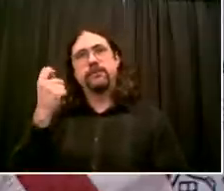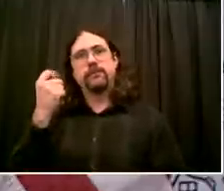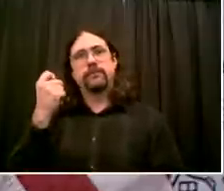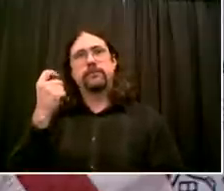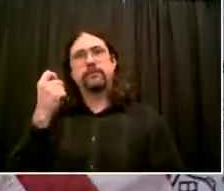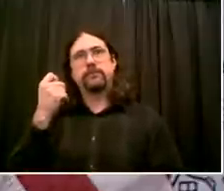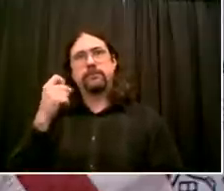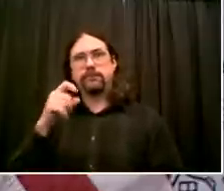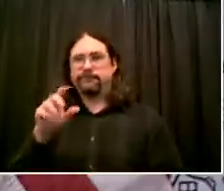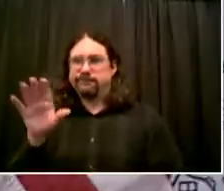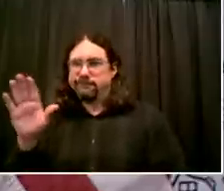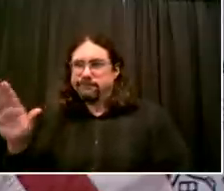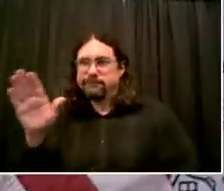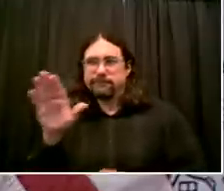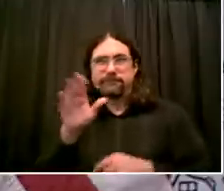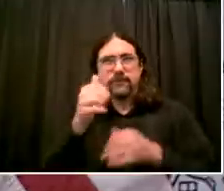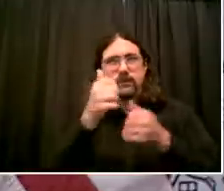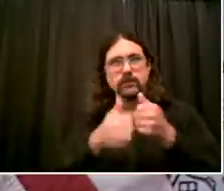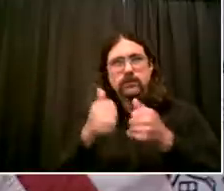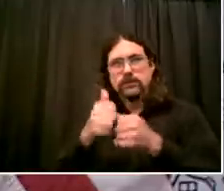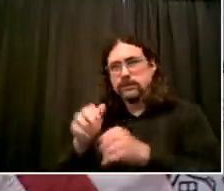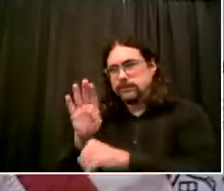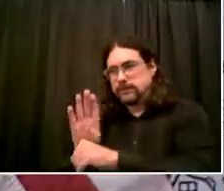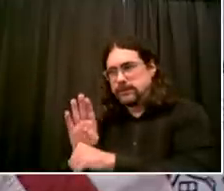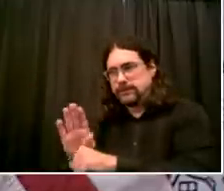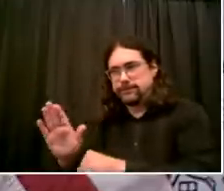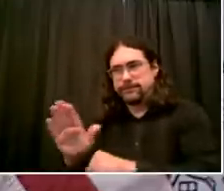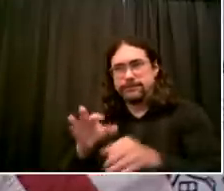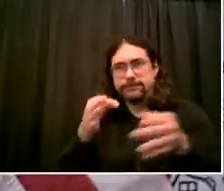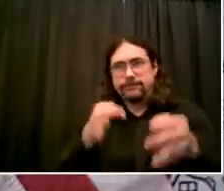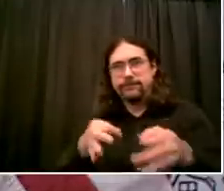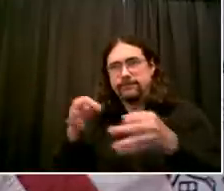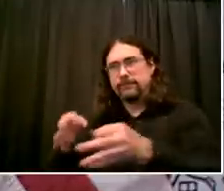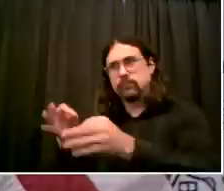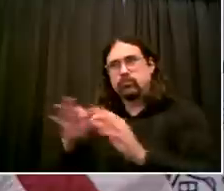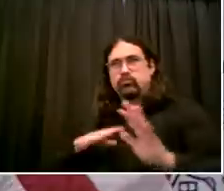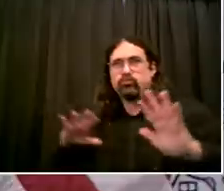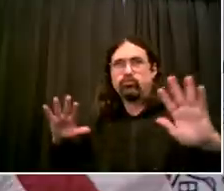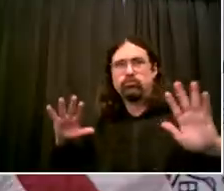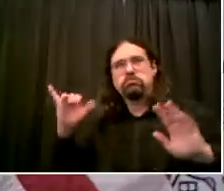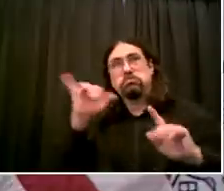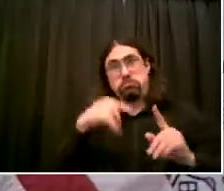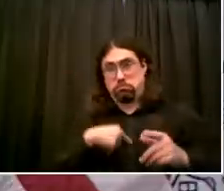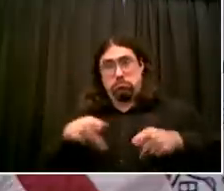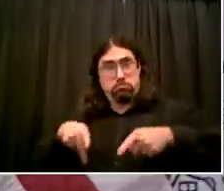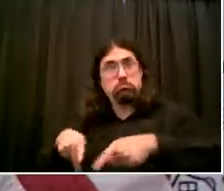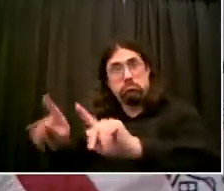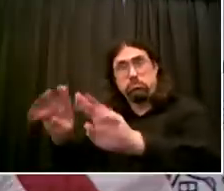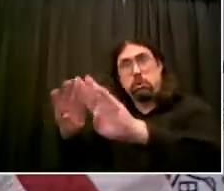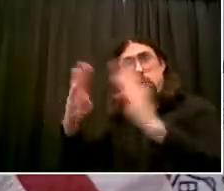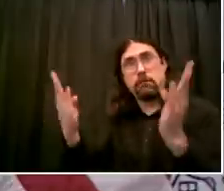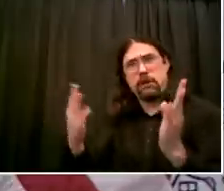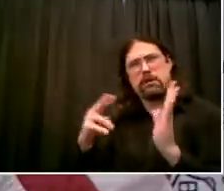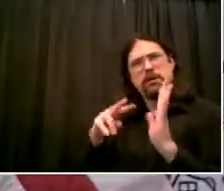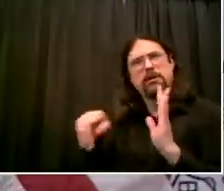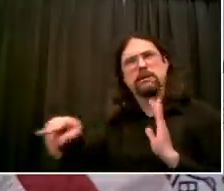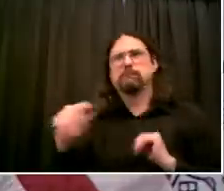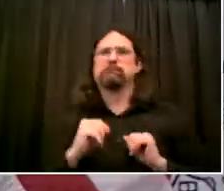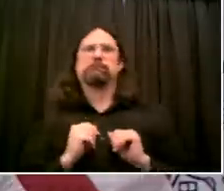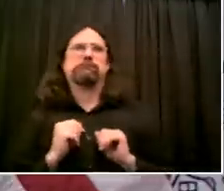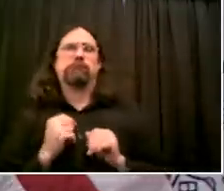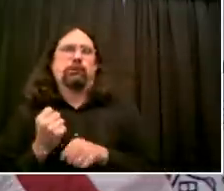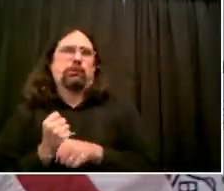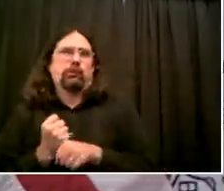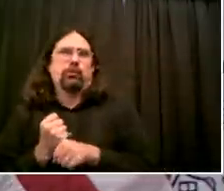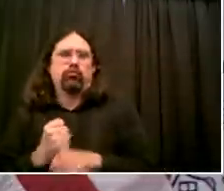are watching to see what happens. So there's always going to be folks who want to forge ahead and others watch their experience. And if they see